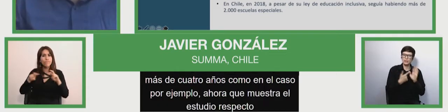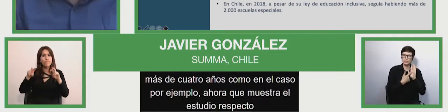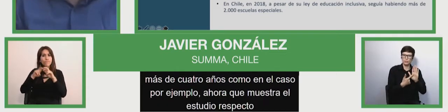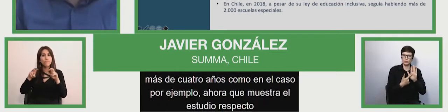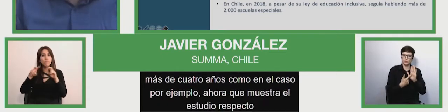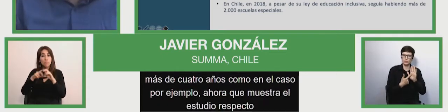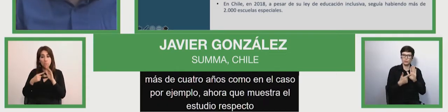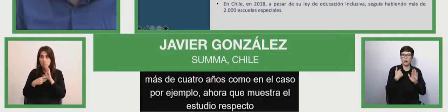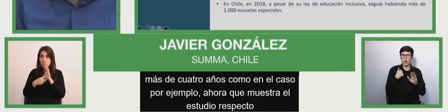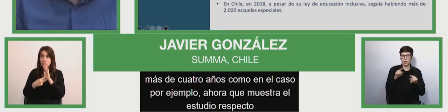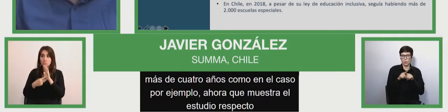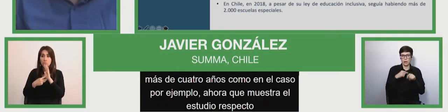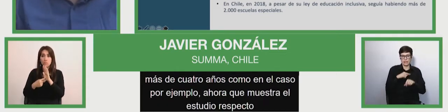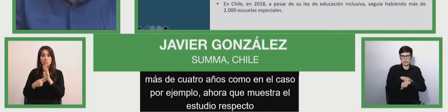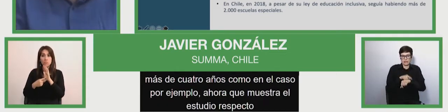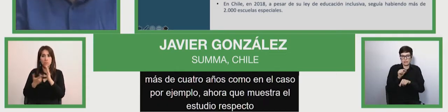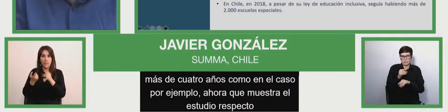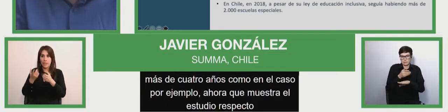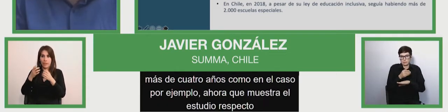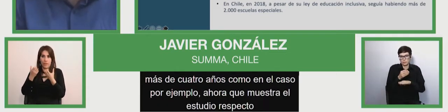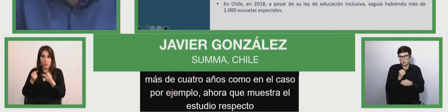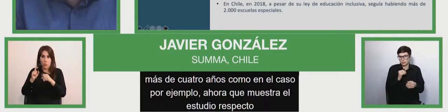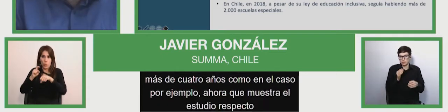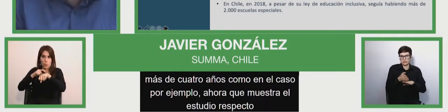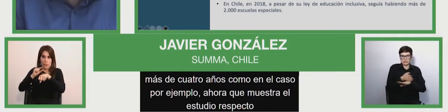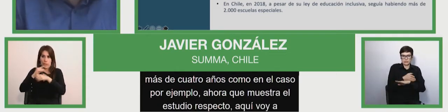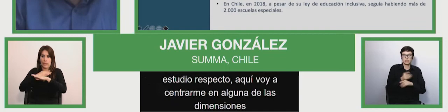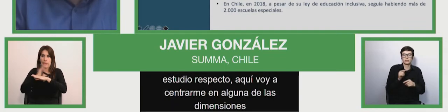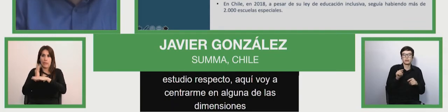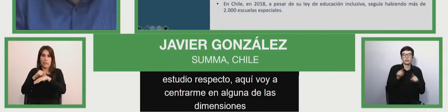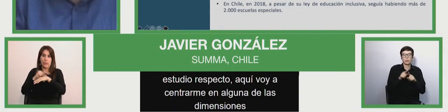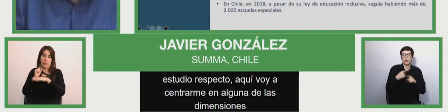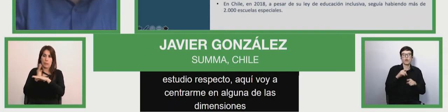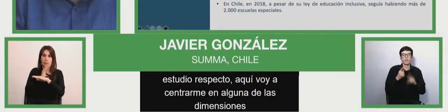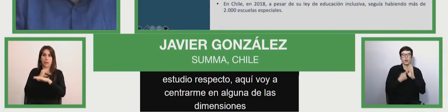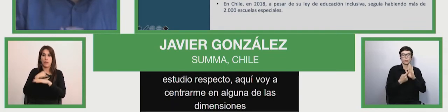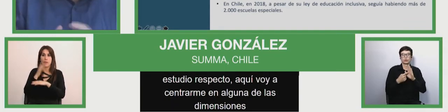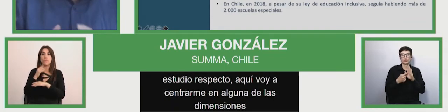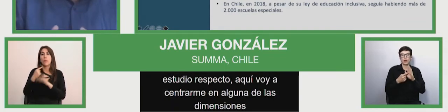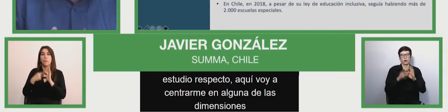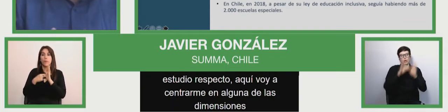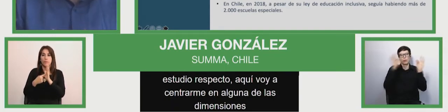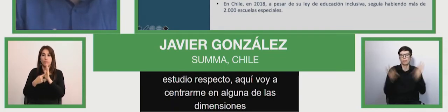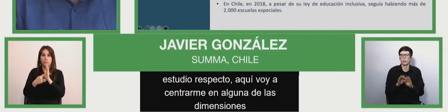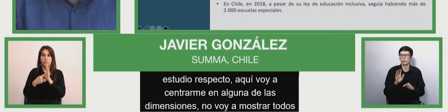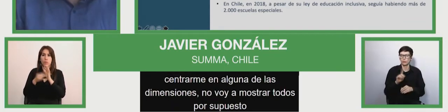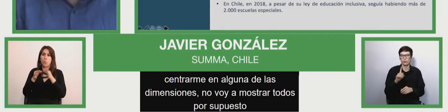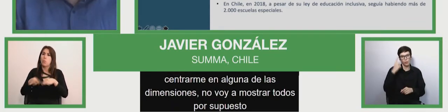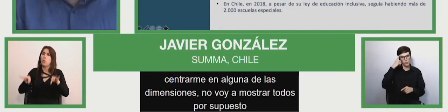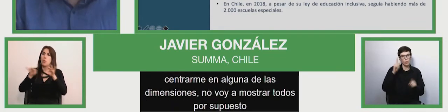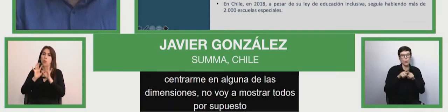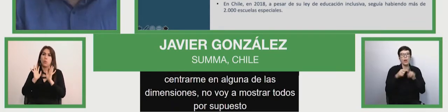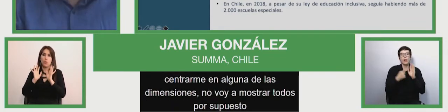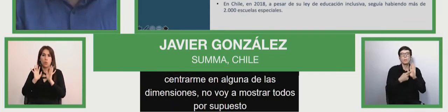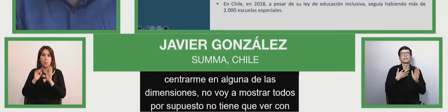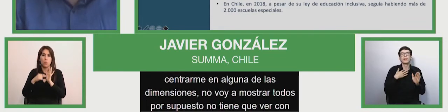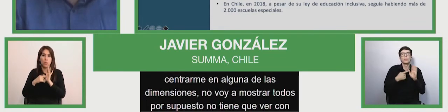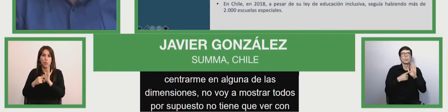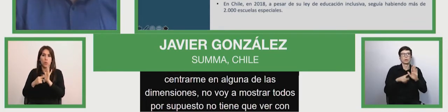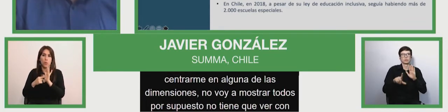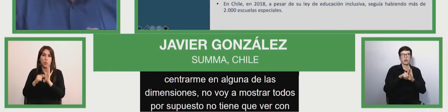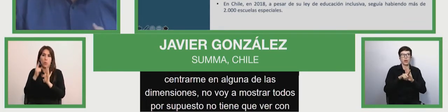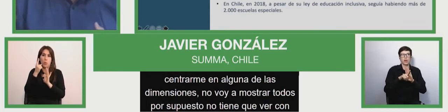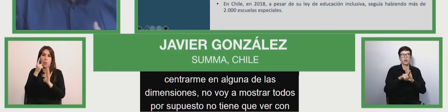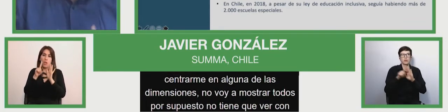dimensions, I cannot state all of them. It has to do with what the laws state. On the one hand, it says that the